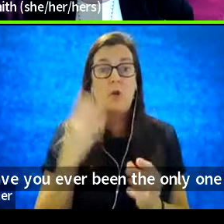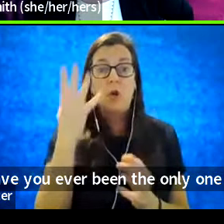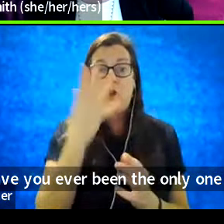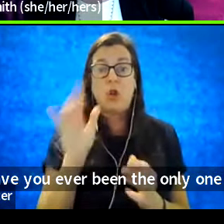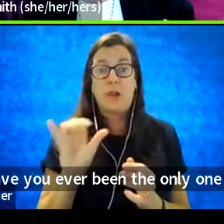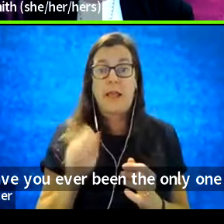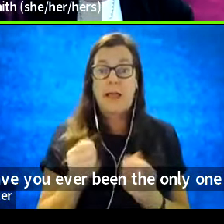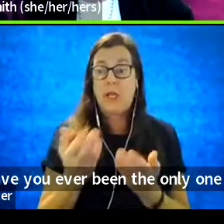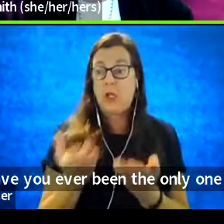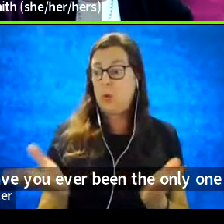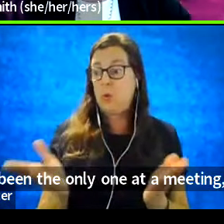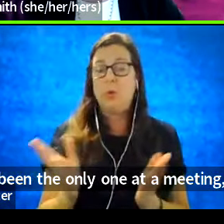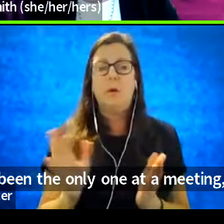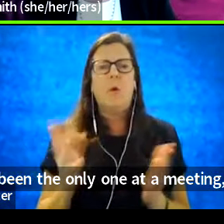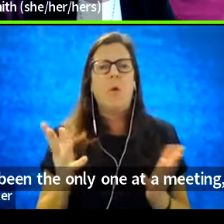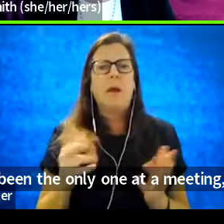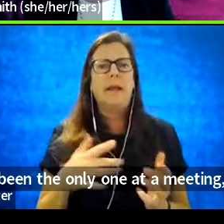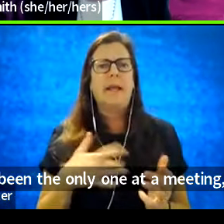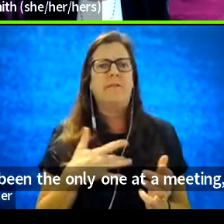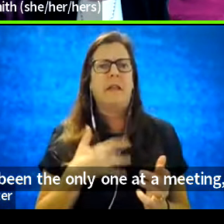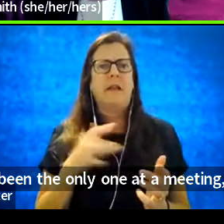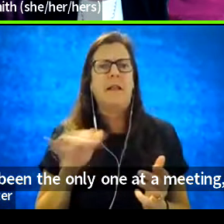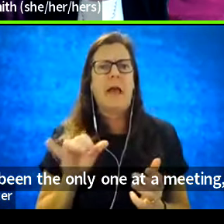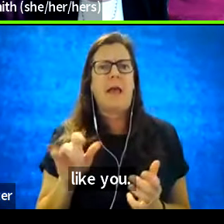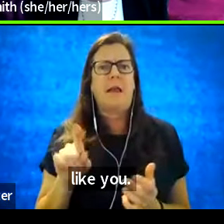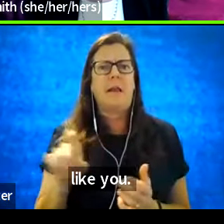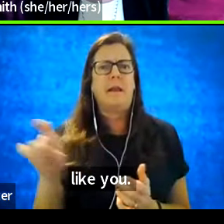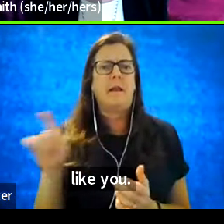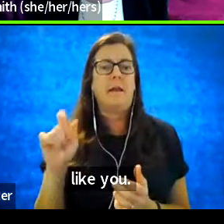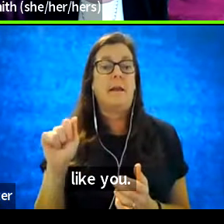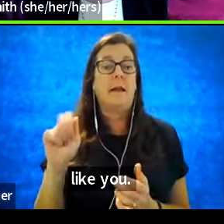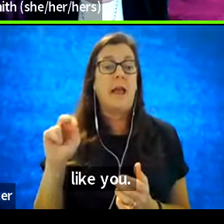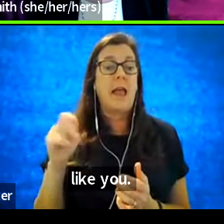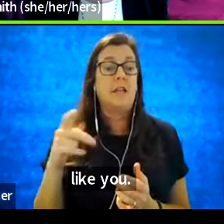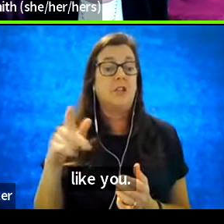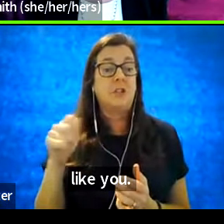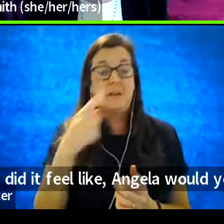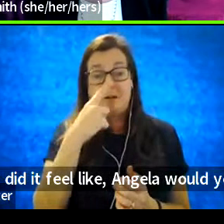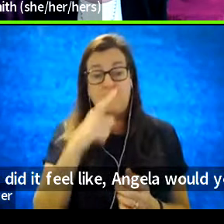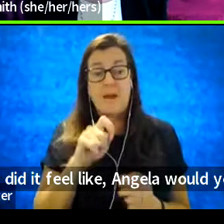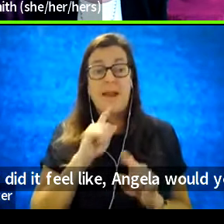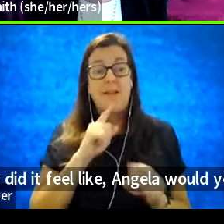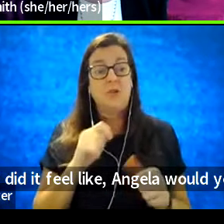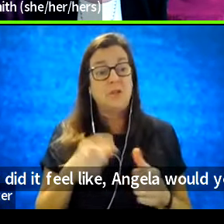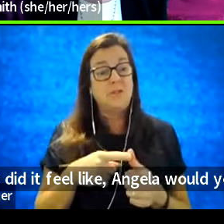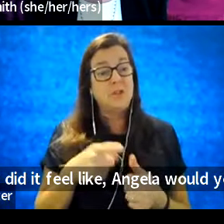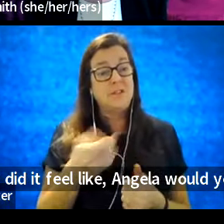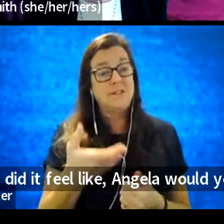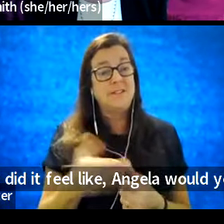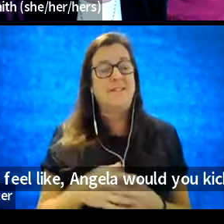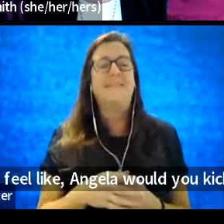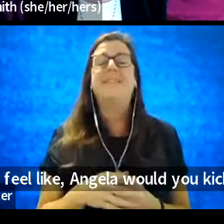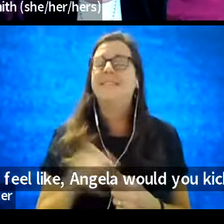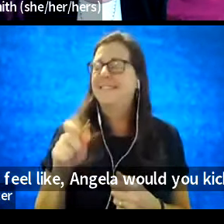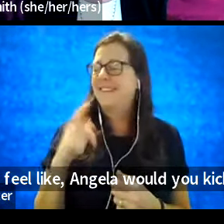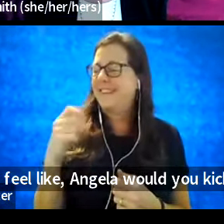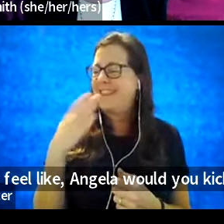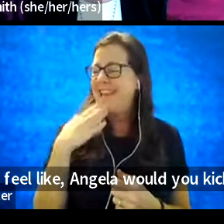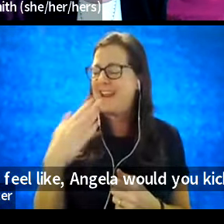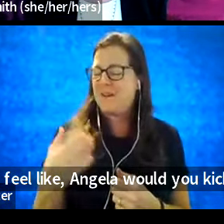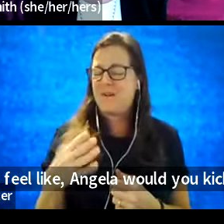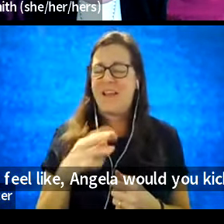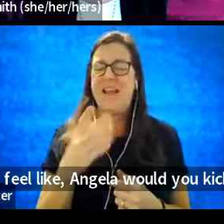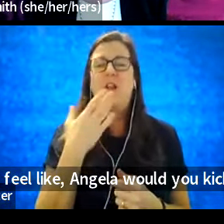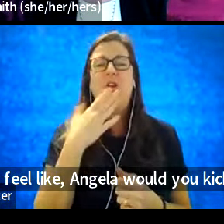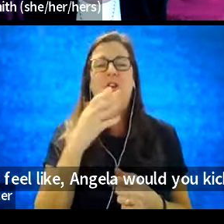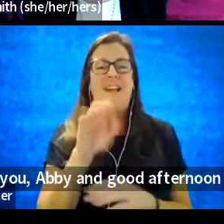you? What did it feel like? Angela, would you kick us off? Yes, thank you, Abby, and